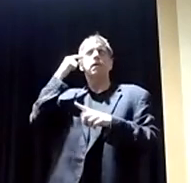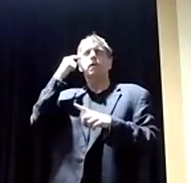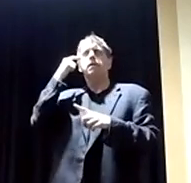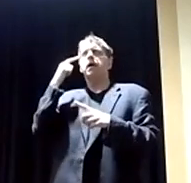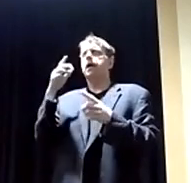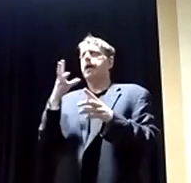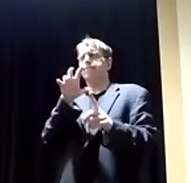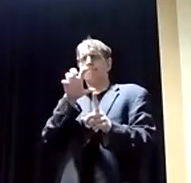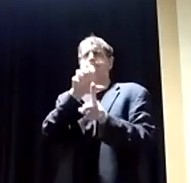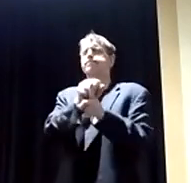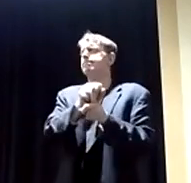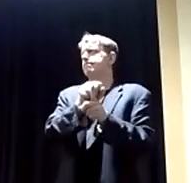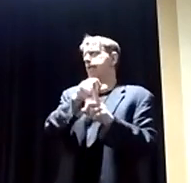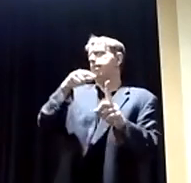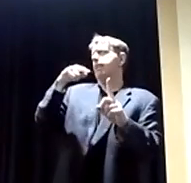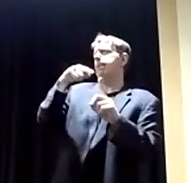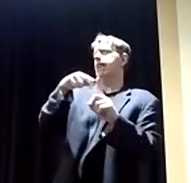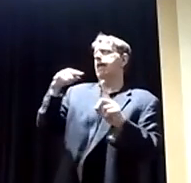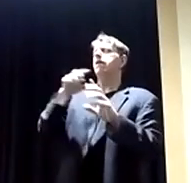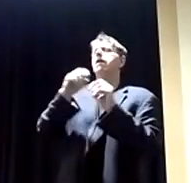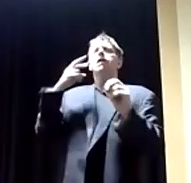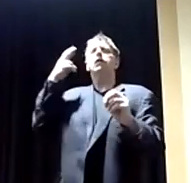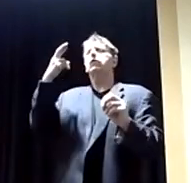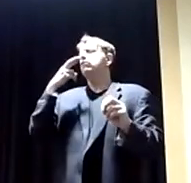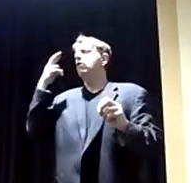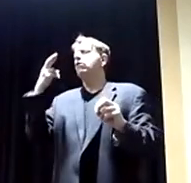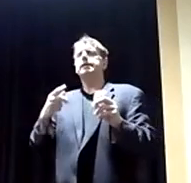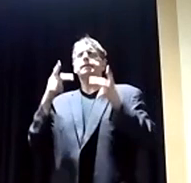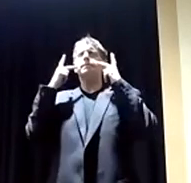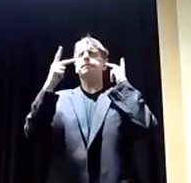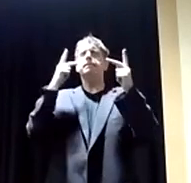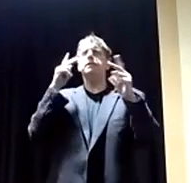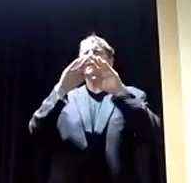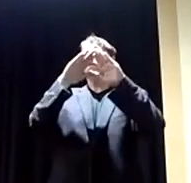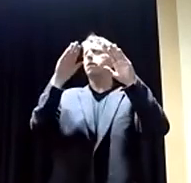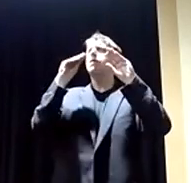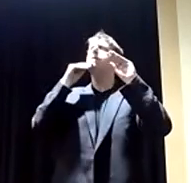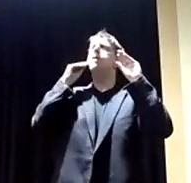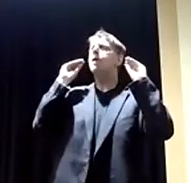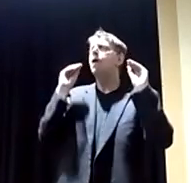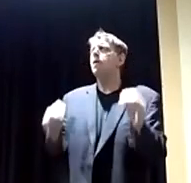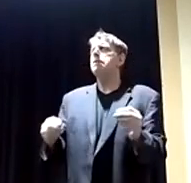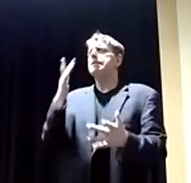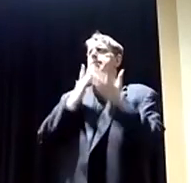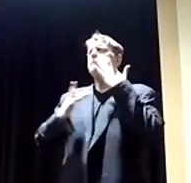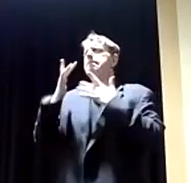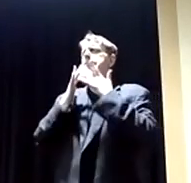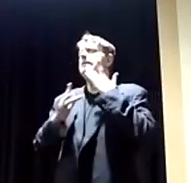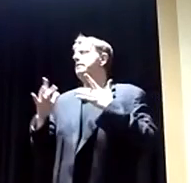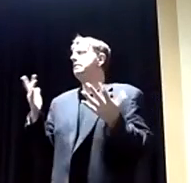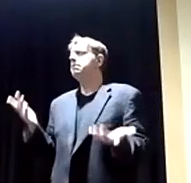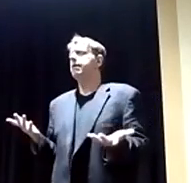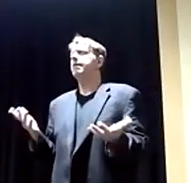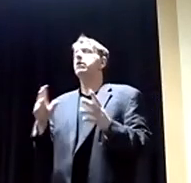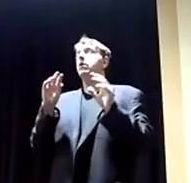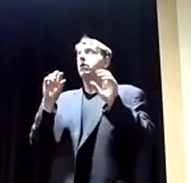them out. There is no reason we should see this homelessness and despair and throughout the world. And I think we can use